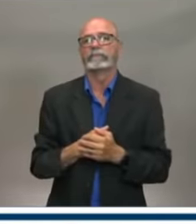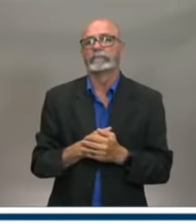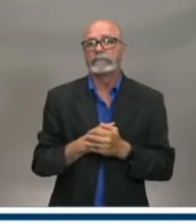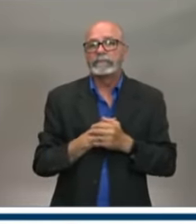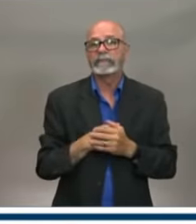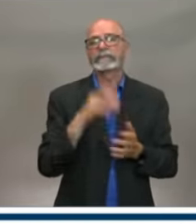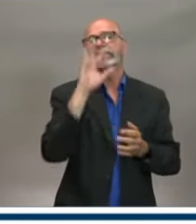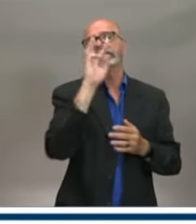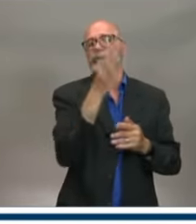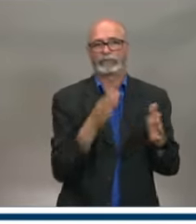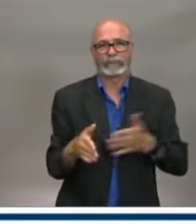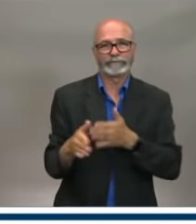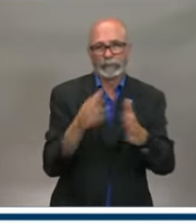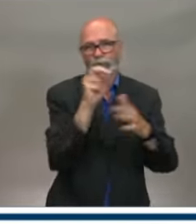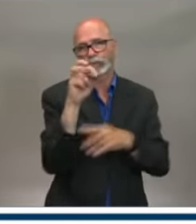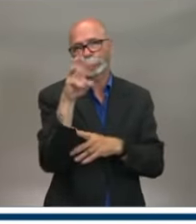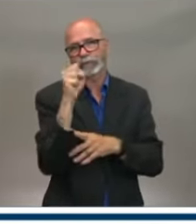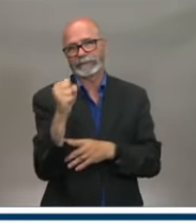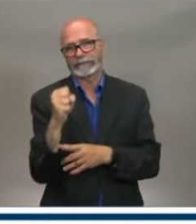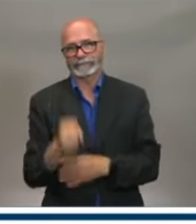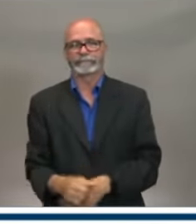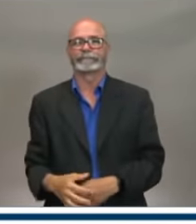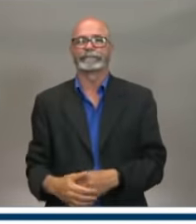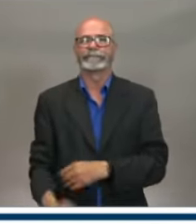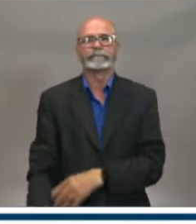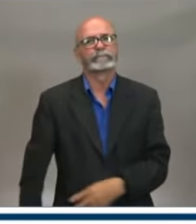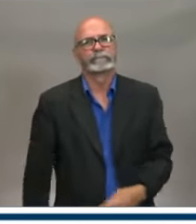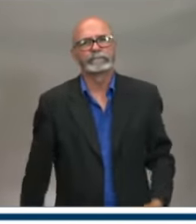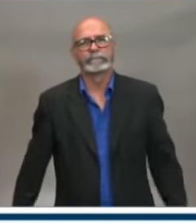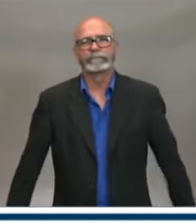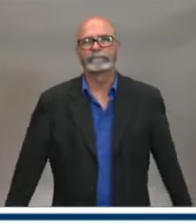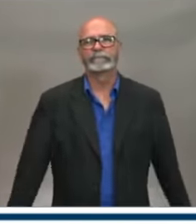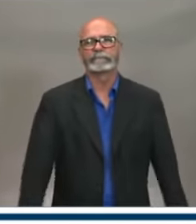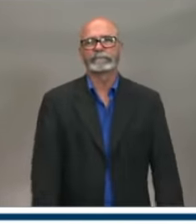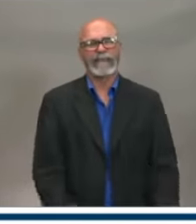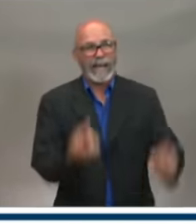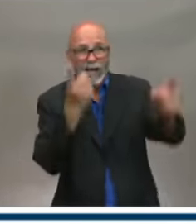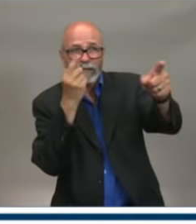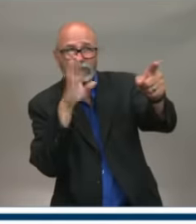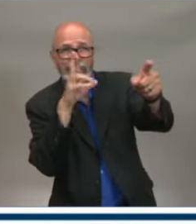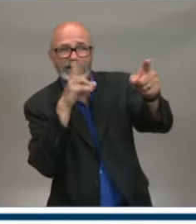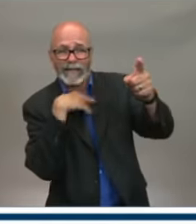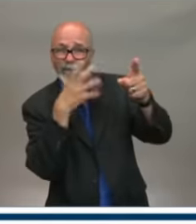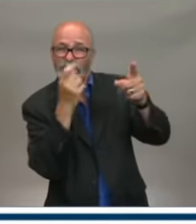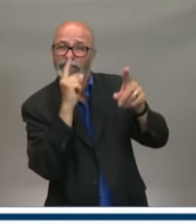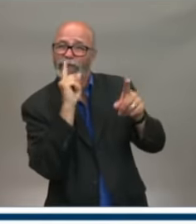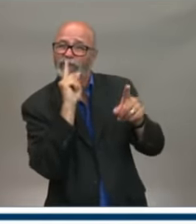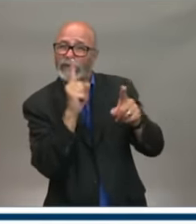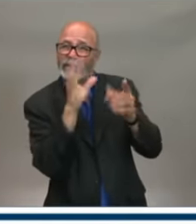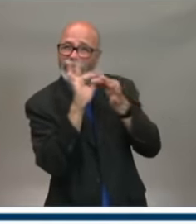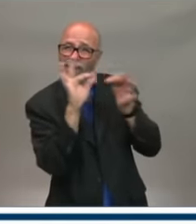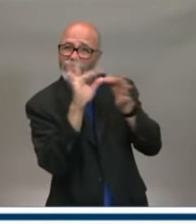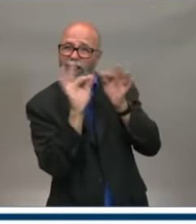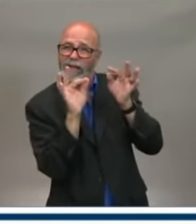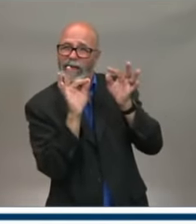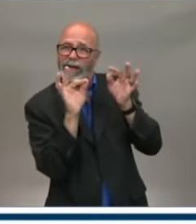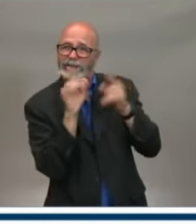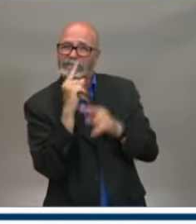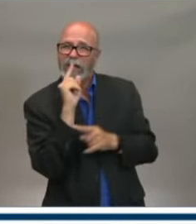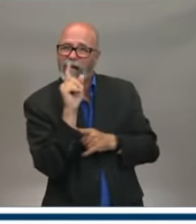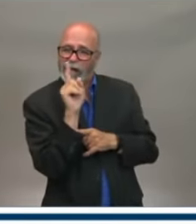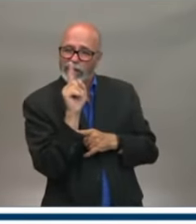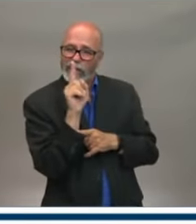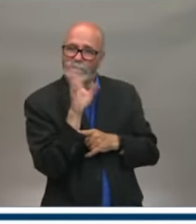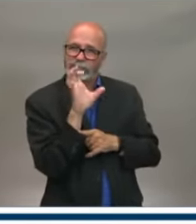Thank you so much. Do I understand correctly, Dr. Strang, that a 100-seat restaurant that has the capacity